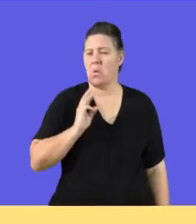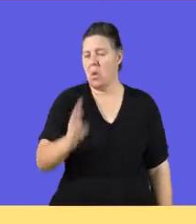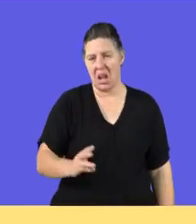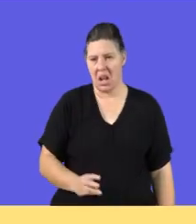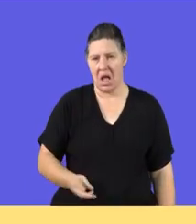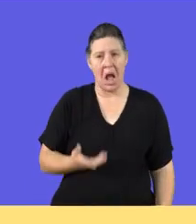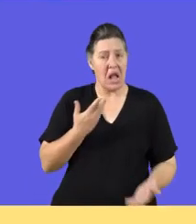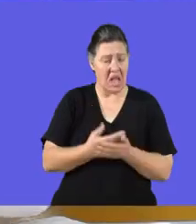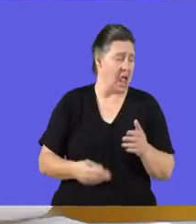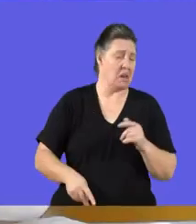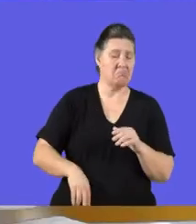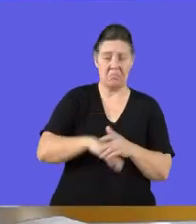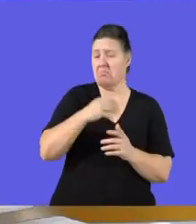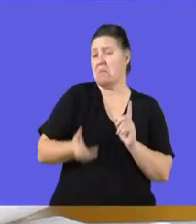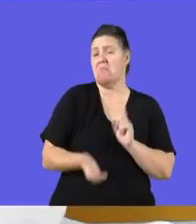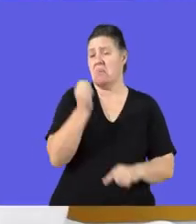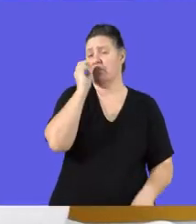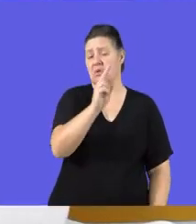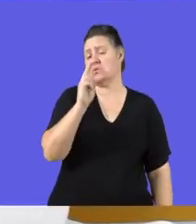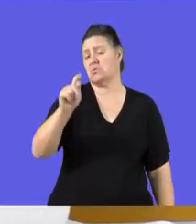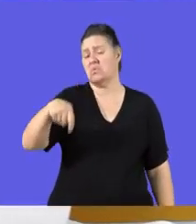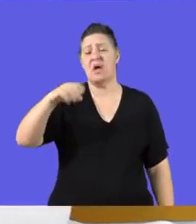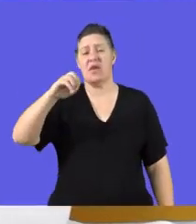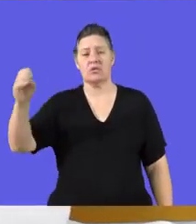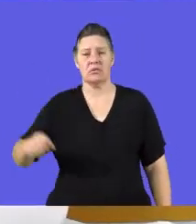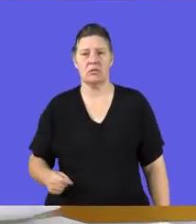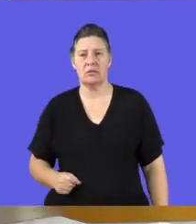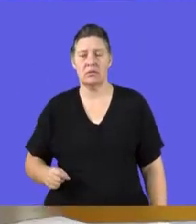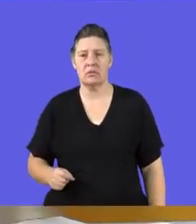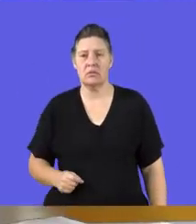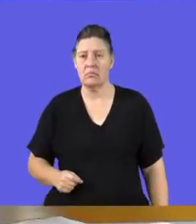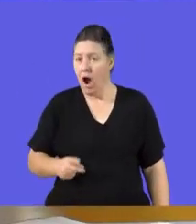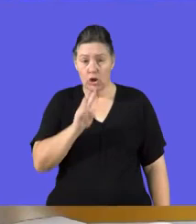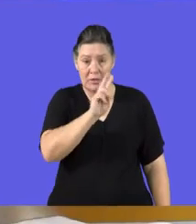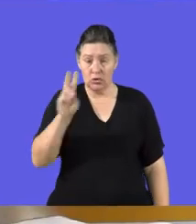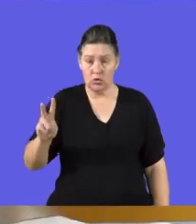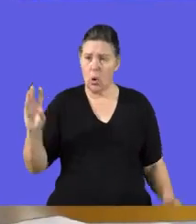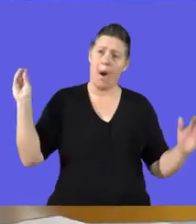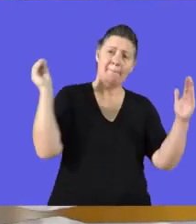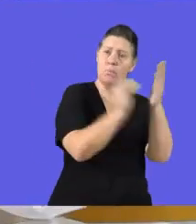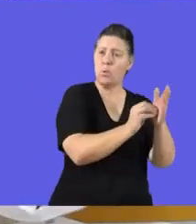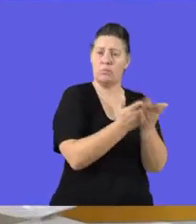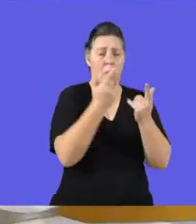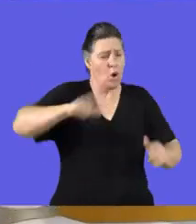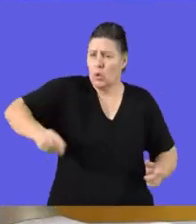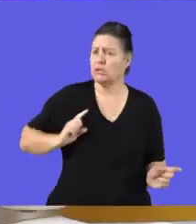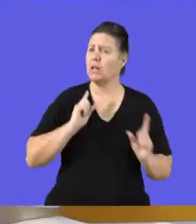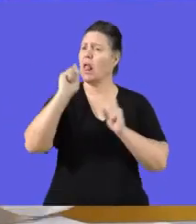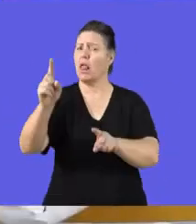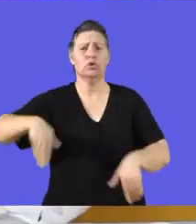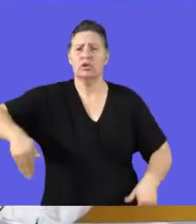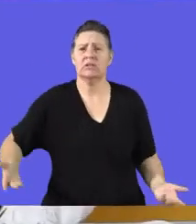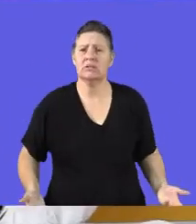lots of money. You can make 22,000. And then now, Ms. Shabalala has gone now to record that 22,000